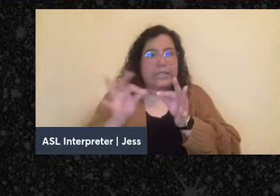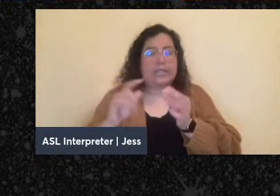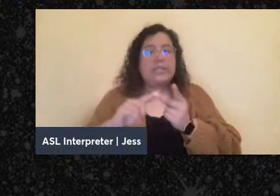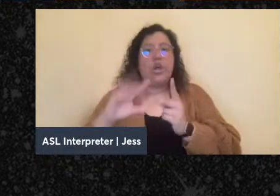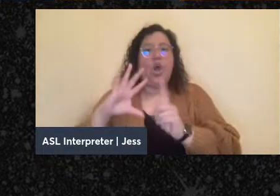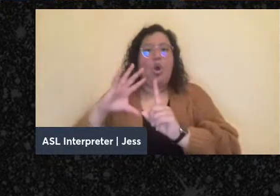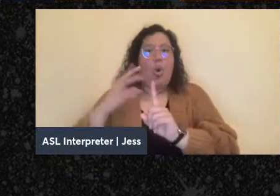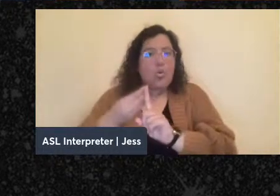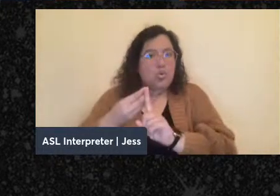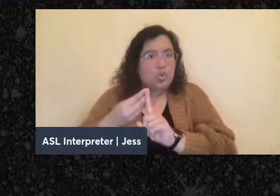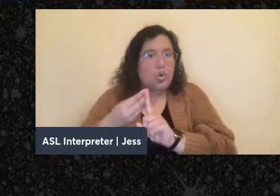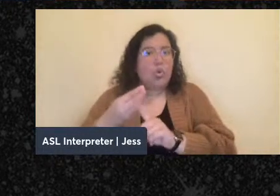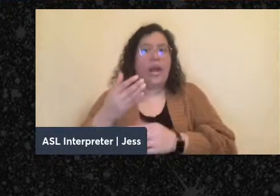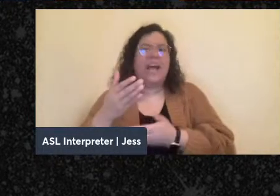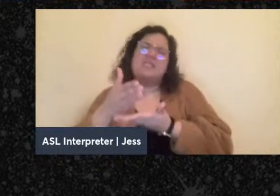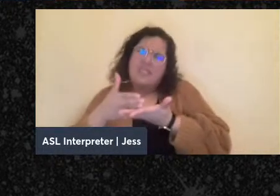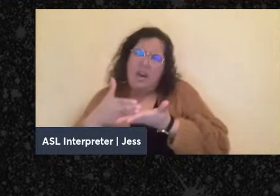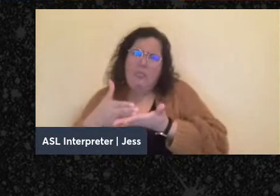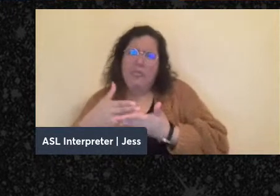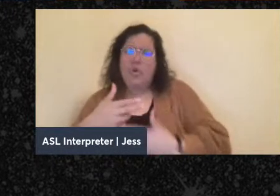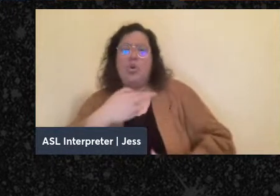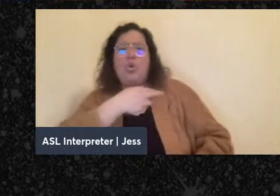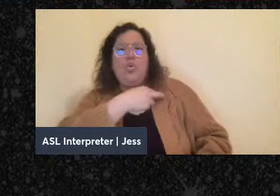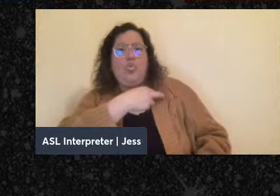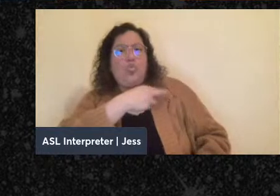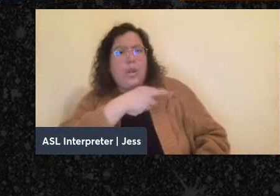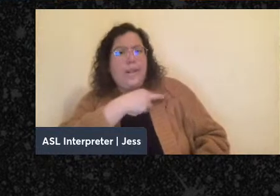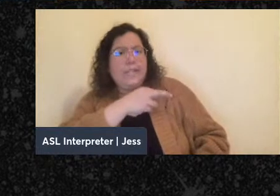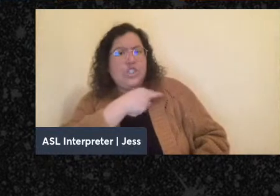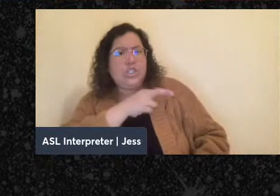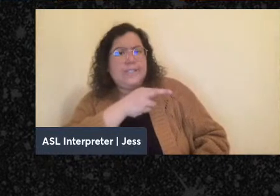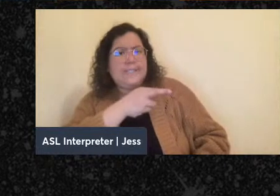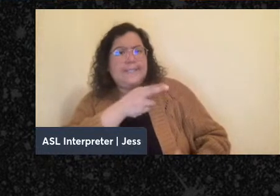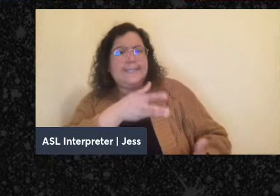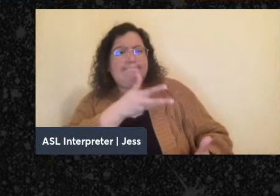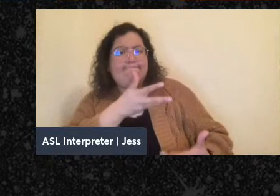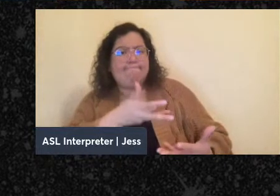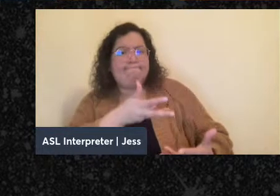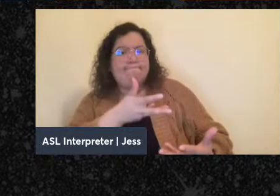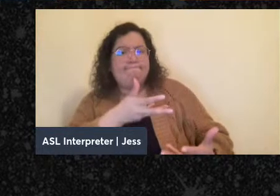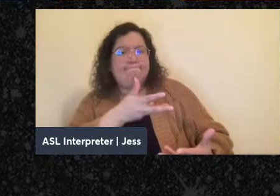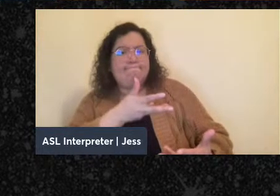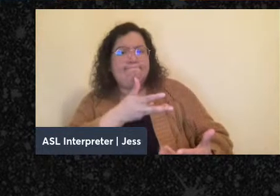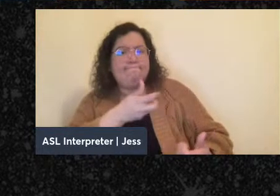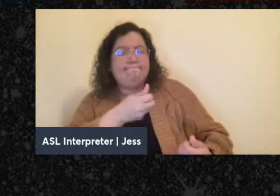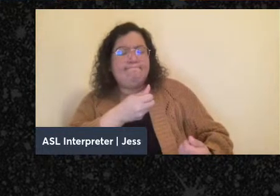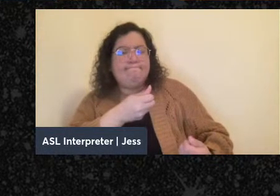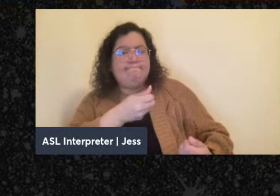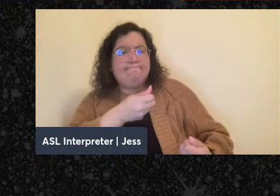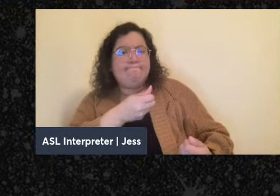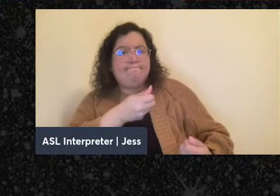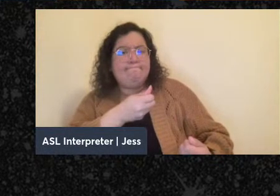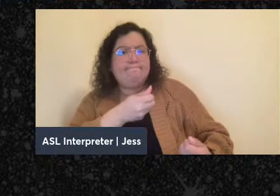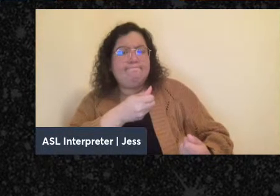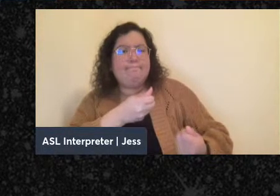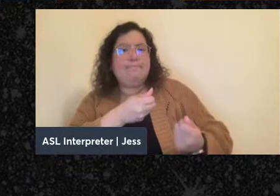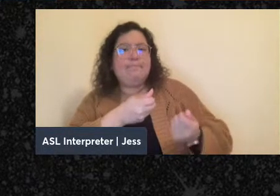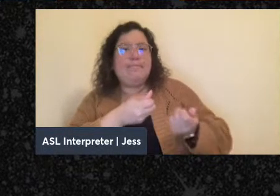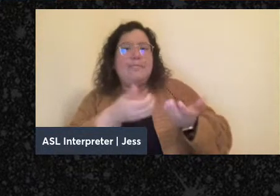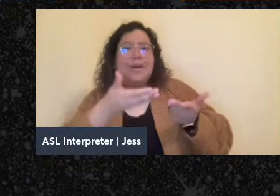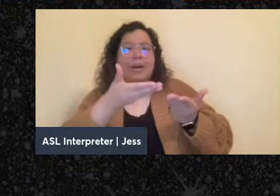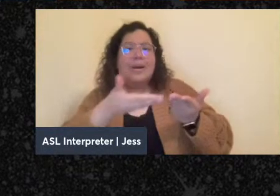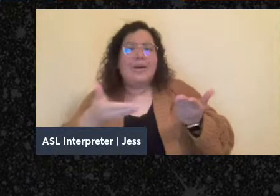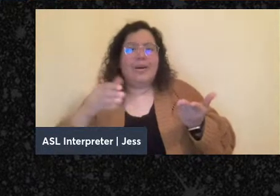religious elements of,